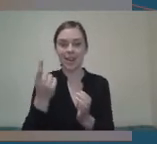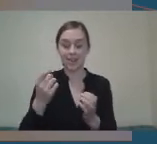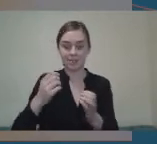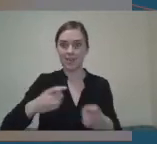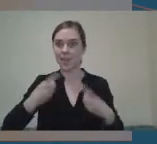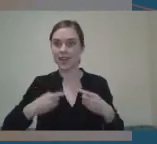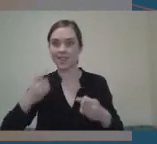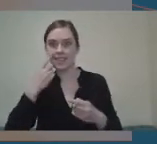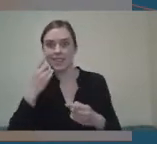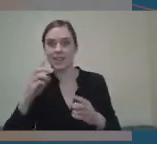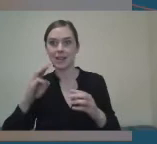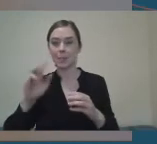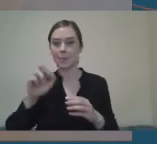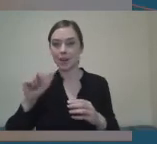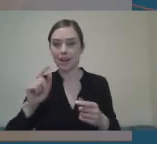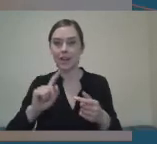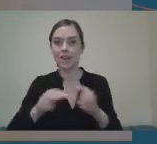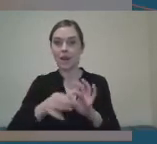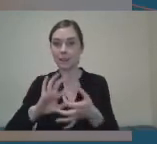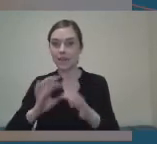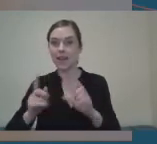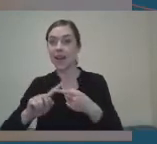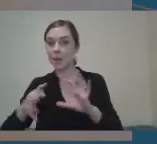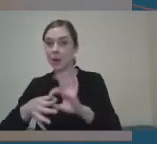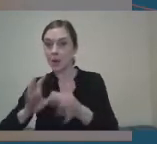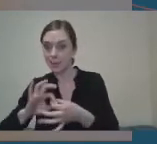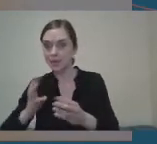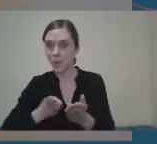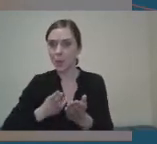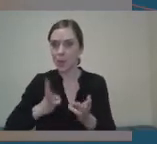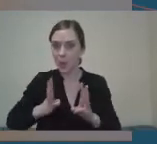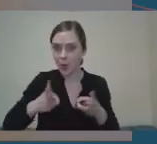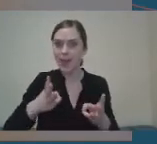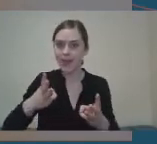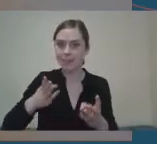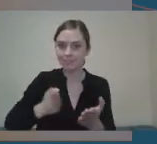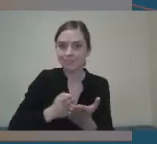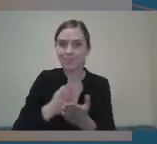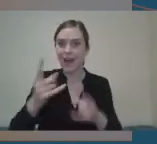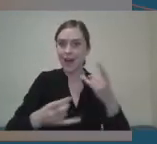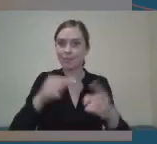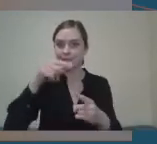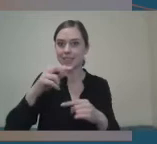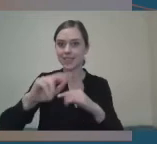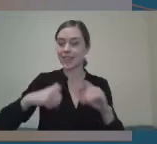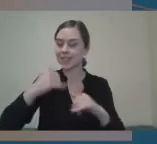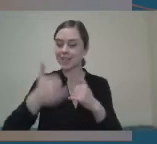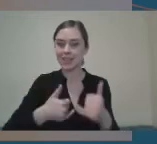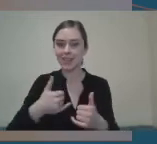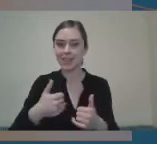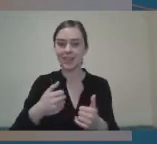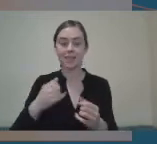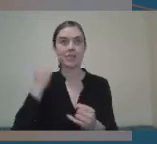the Paralympics and the Olympics will be going ahead next year, and it gives us a great opportunity to be inspired by our role models that are out there.